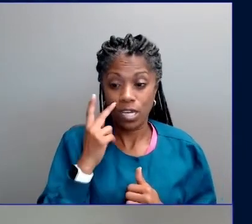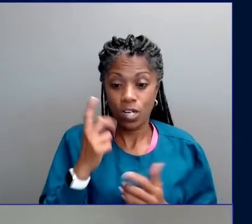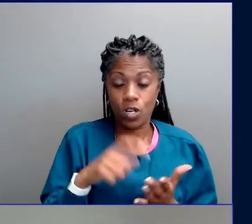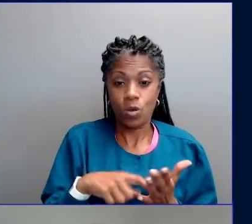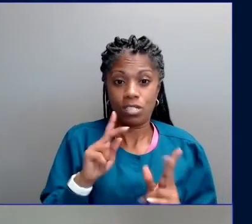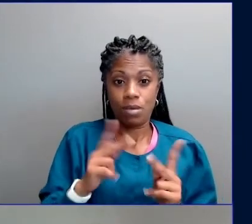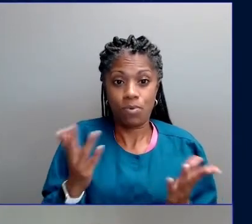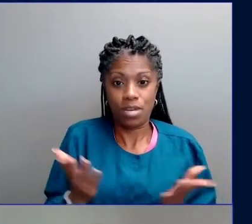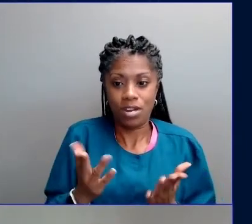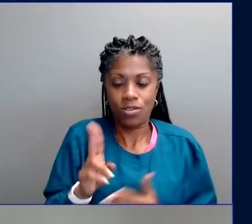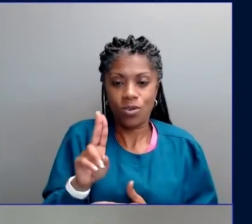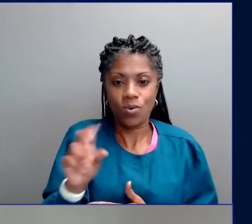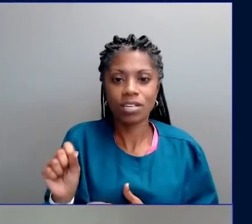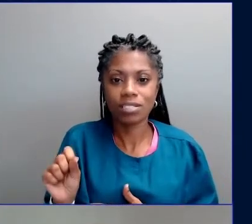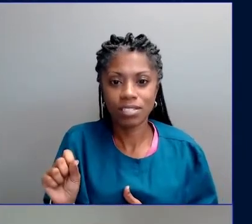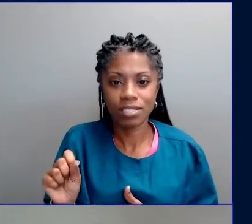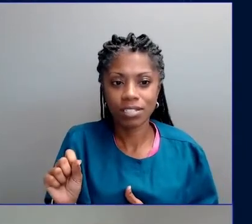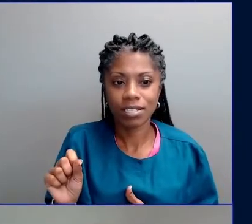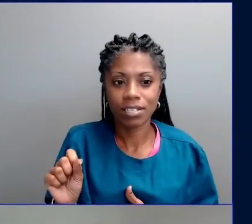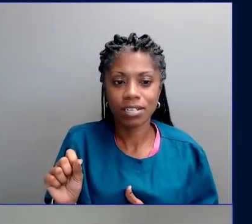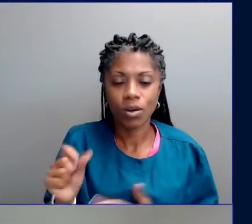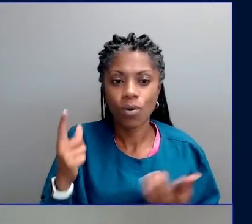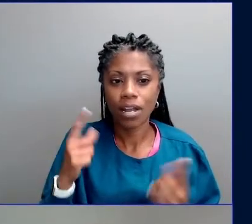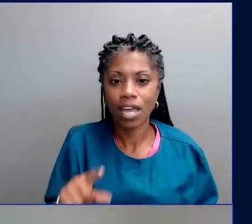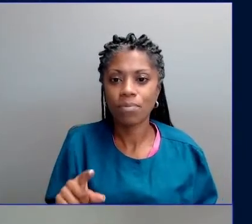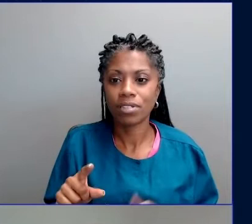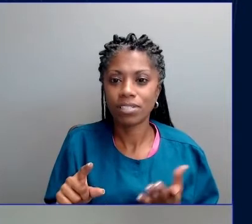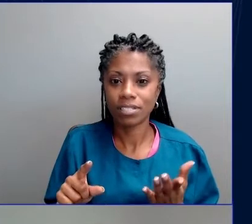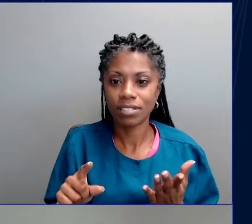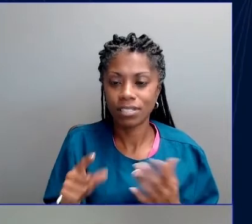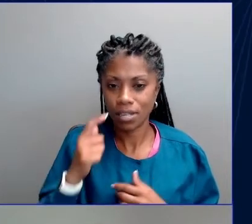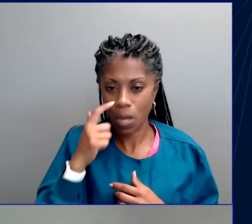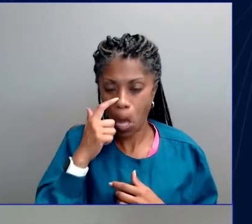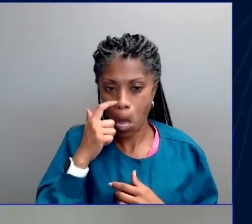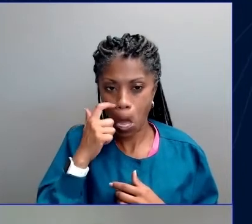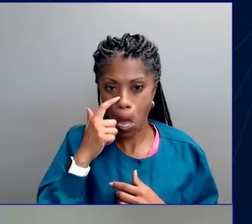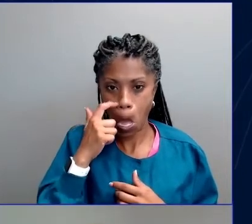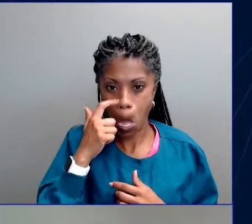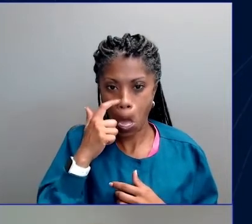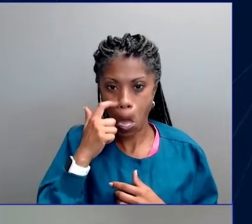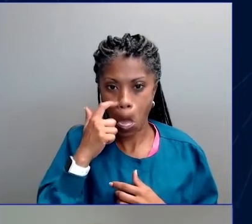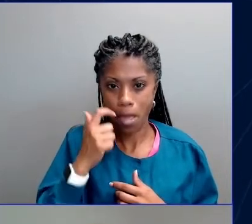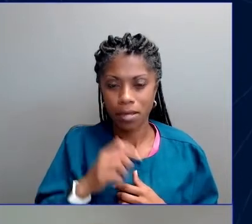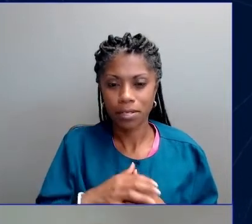And then there's one more question. Will it affect you?